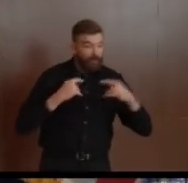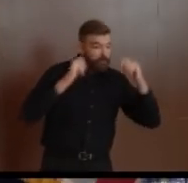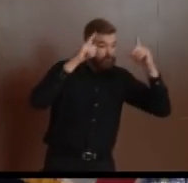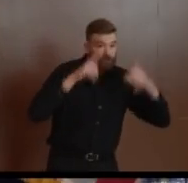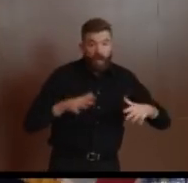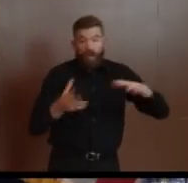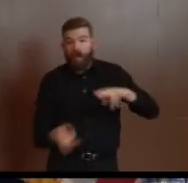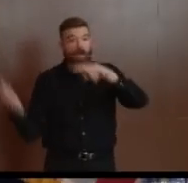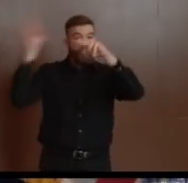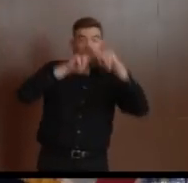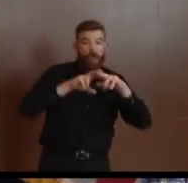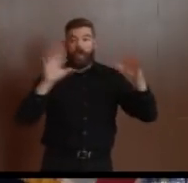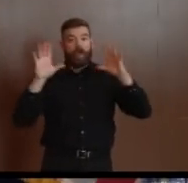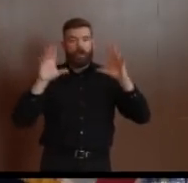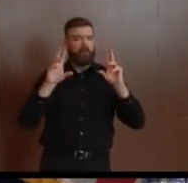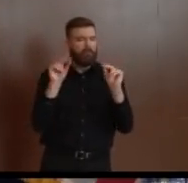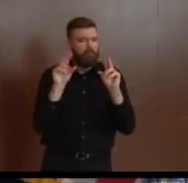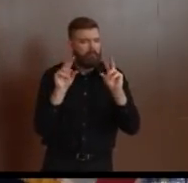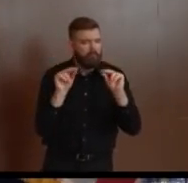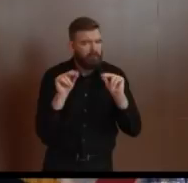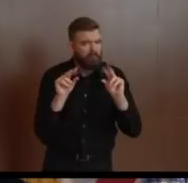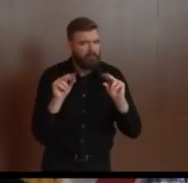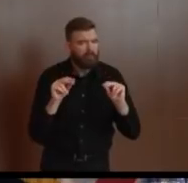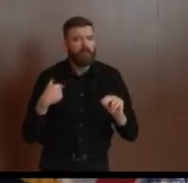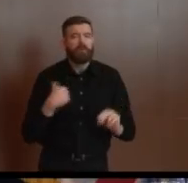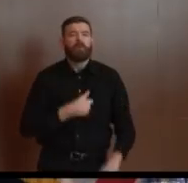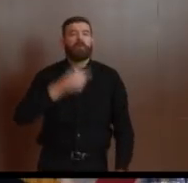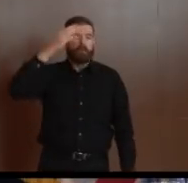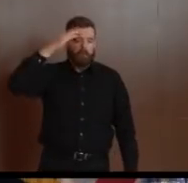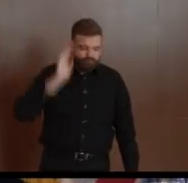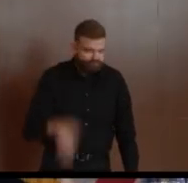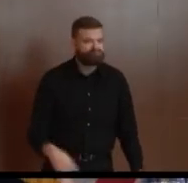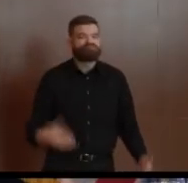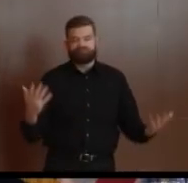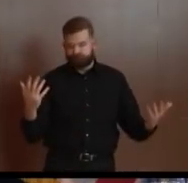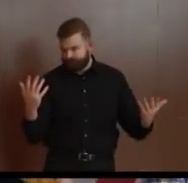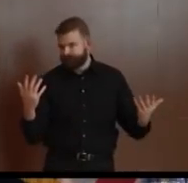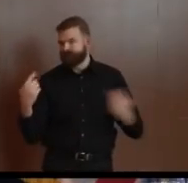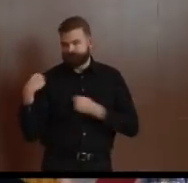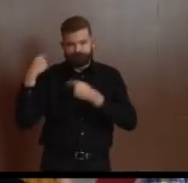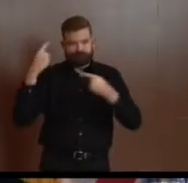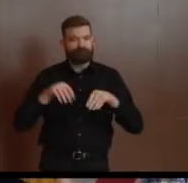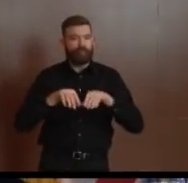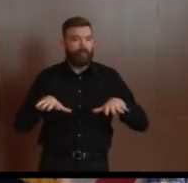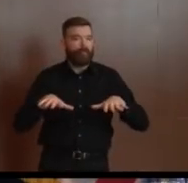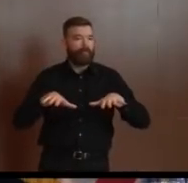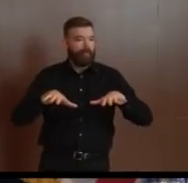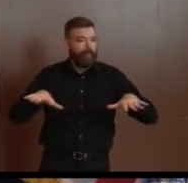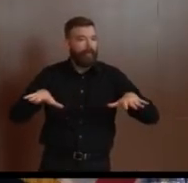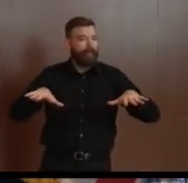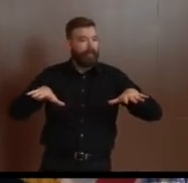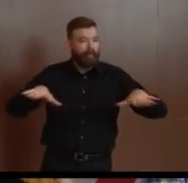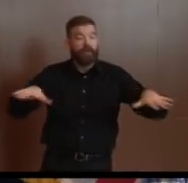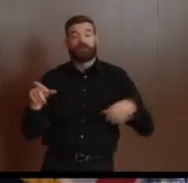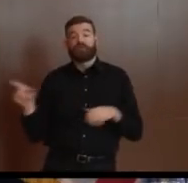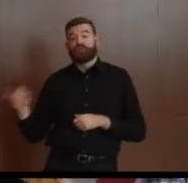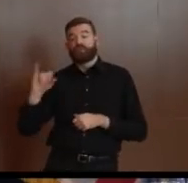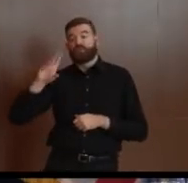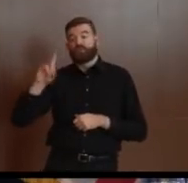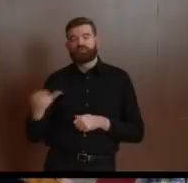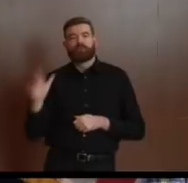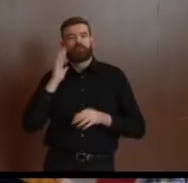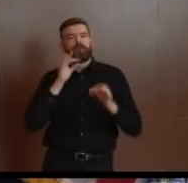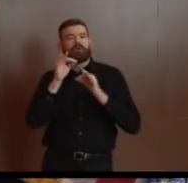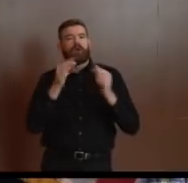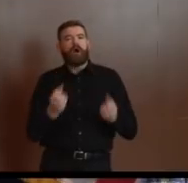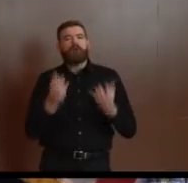clearly community spread going on. And when Judy goes through some of the concentrations by county, you'll see that. But there's also a lot more testing going